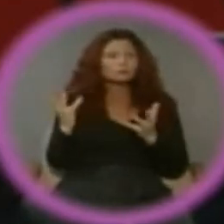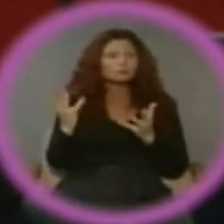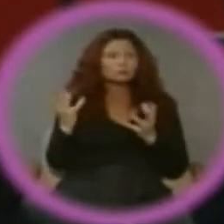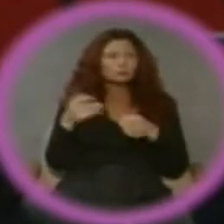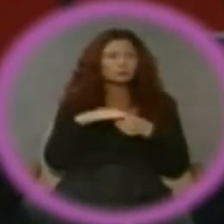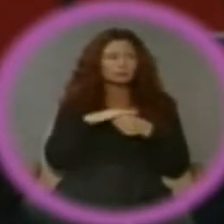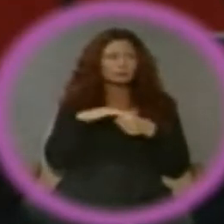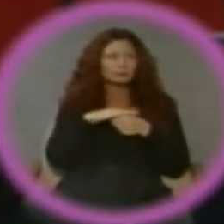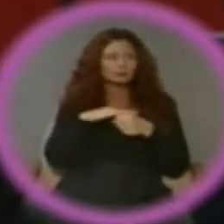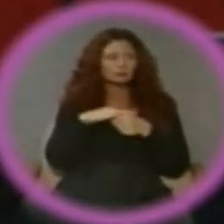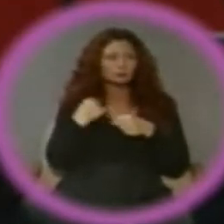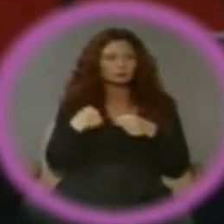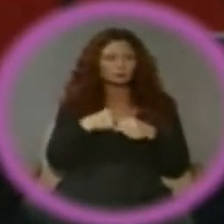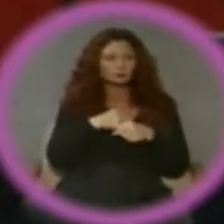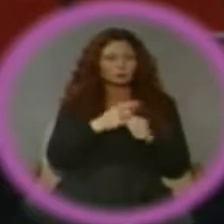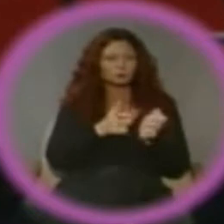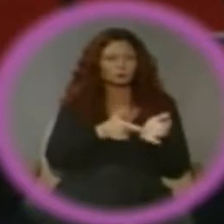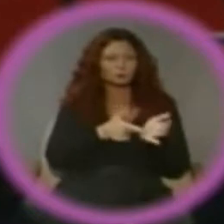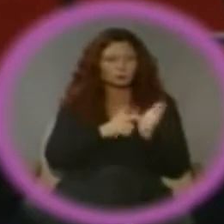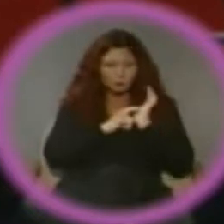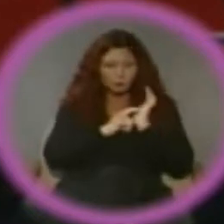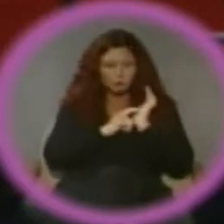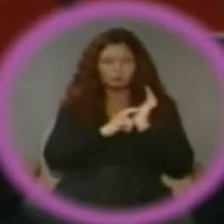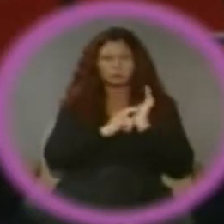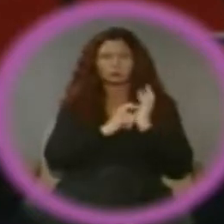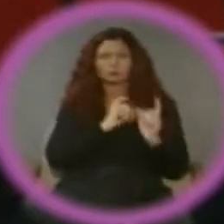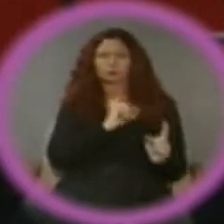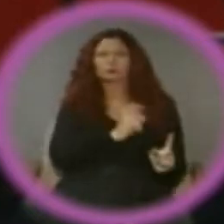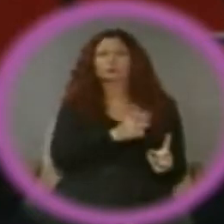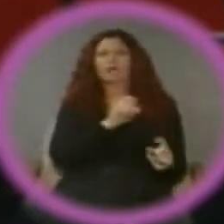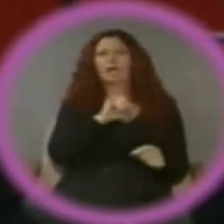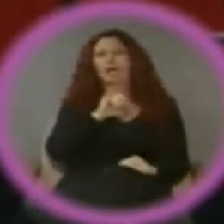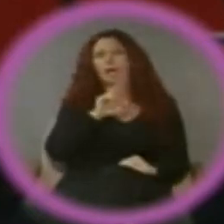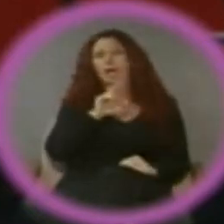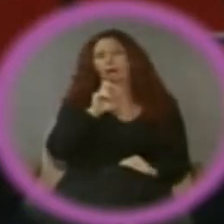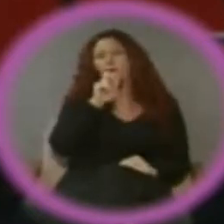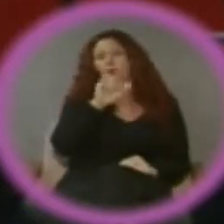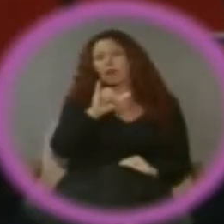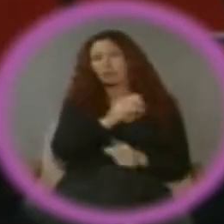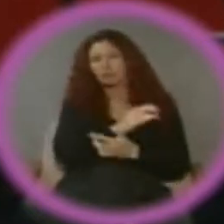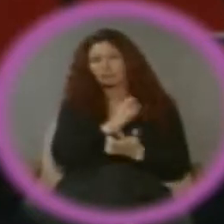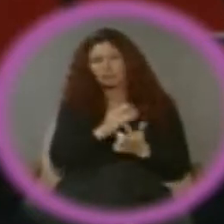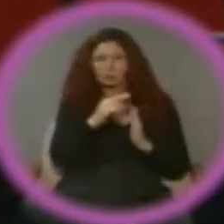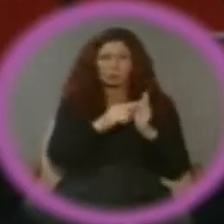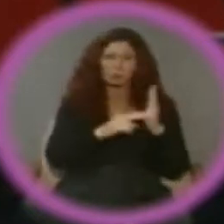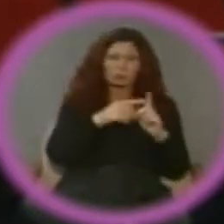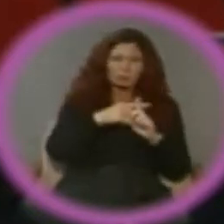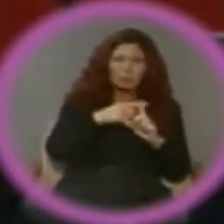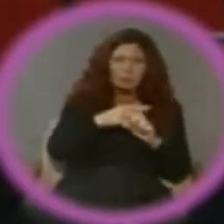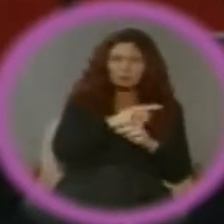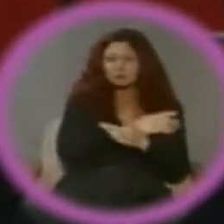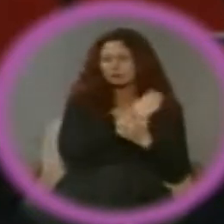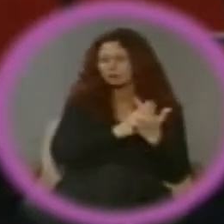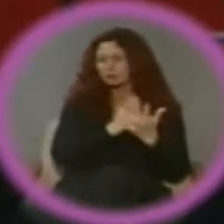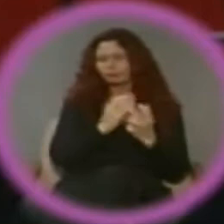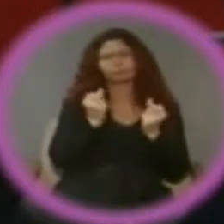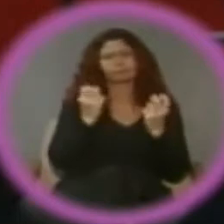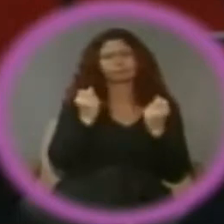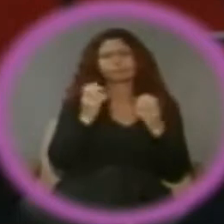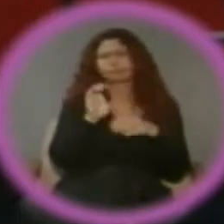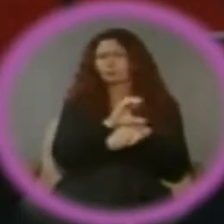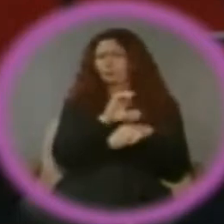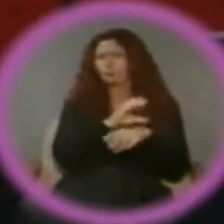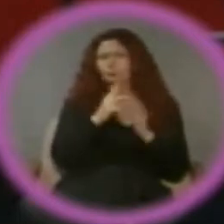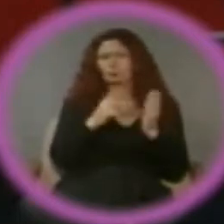district we're required to assign iReady plus a numerous amounts